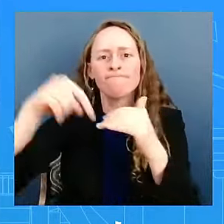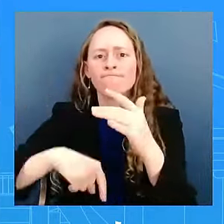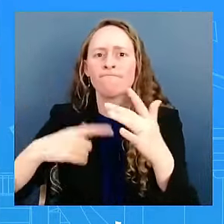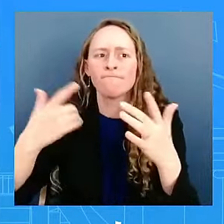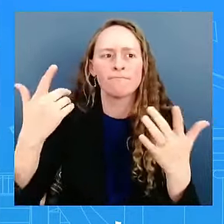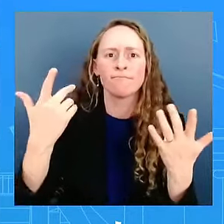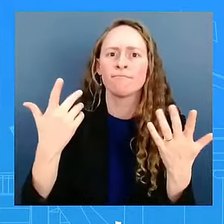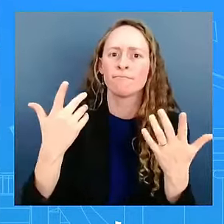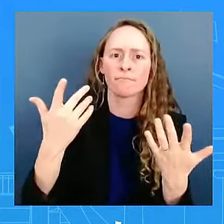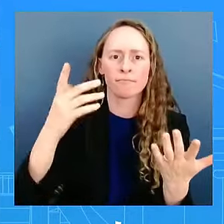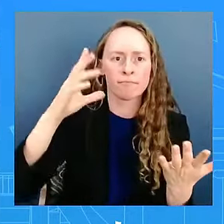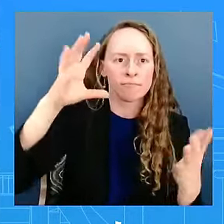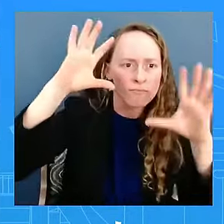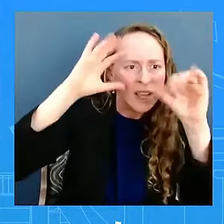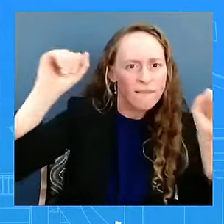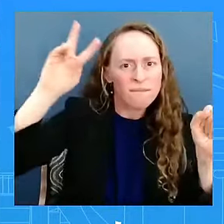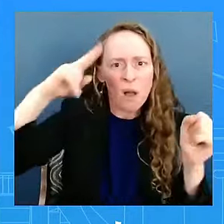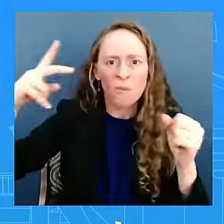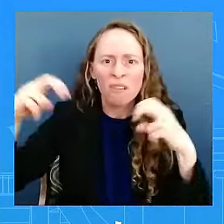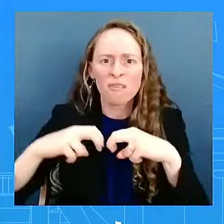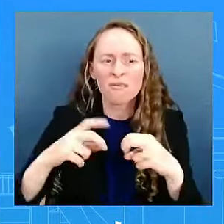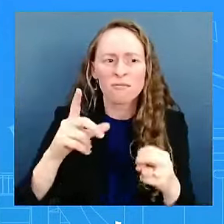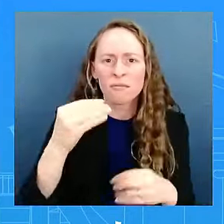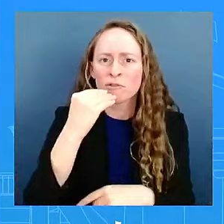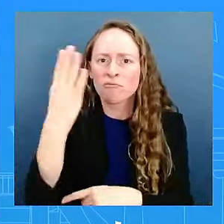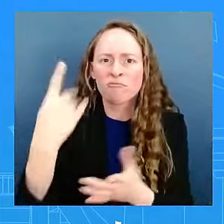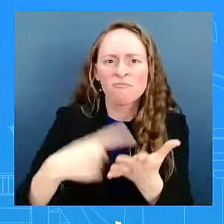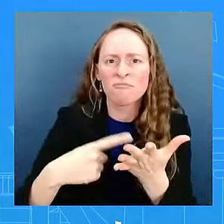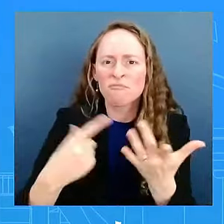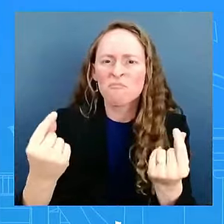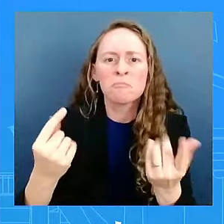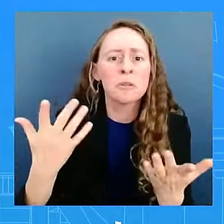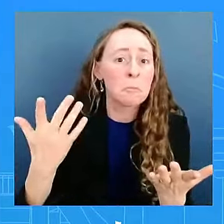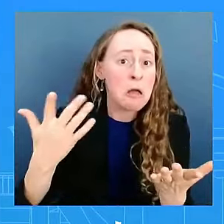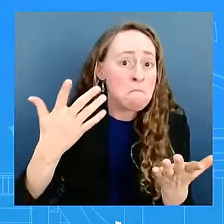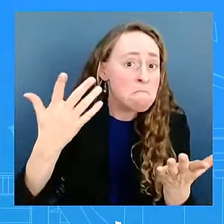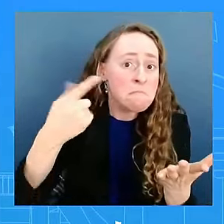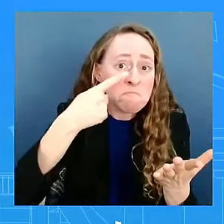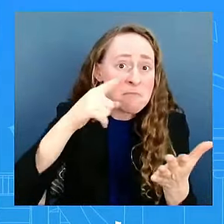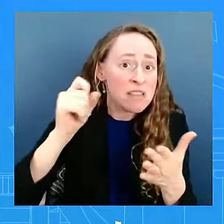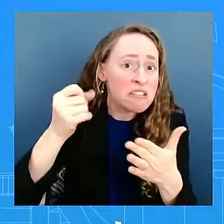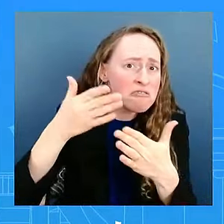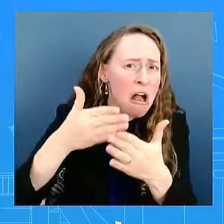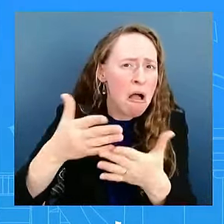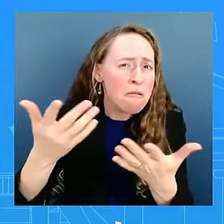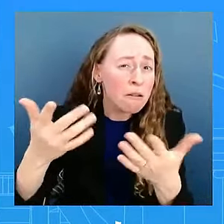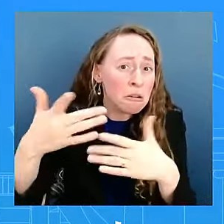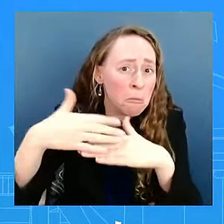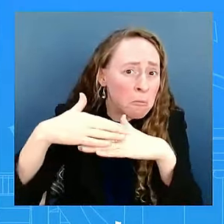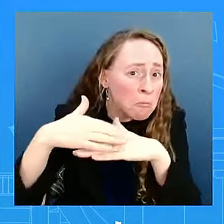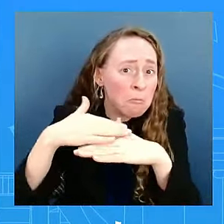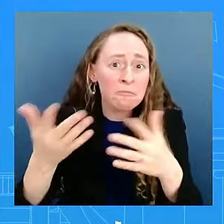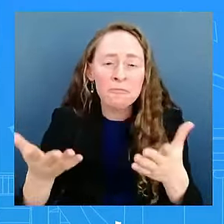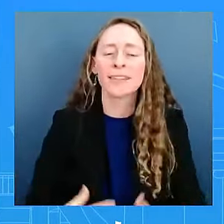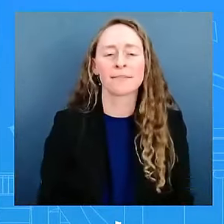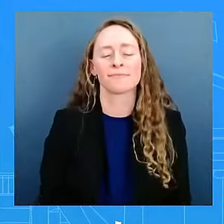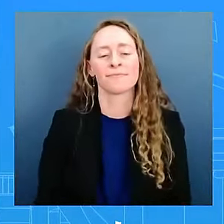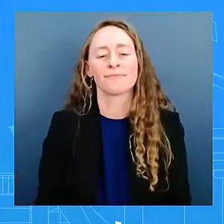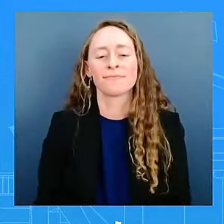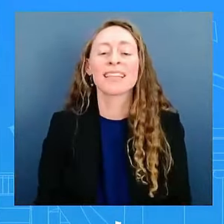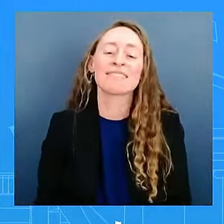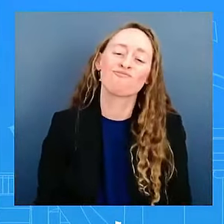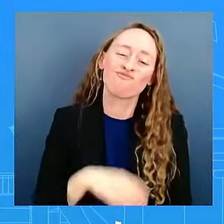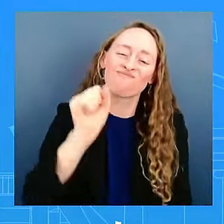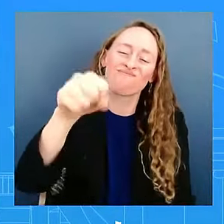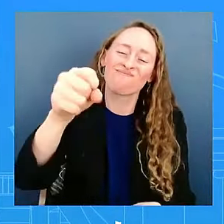what the president planned to talk about with her? So again, I just want to be, and you're right, we are in a different time, and I get the question, always are